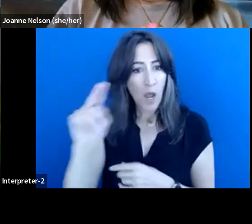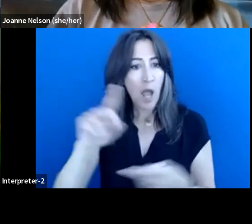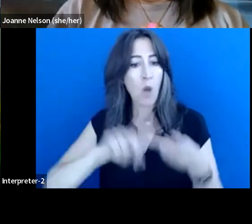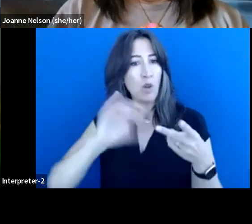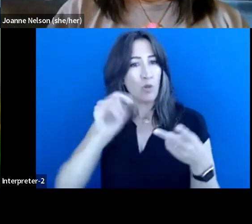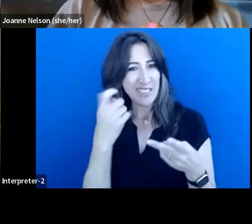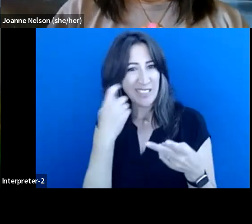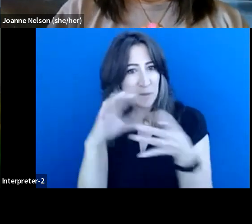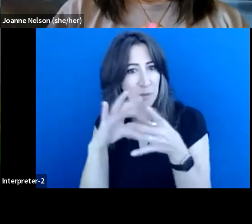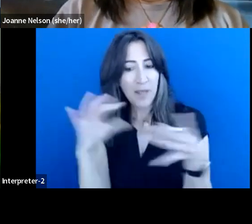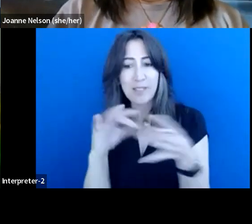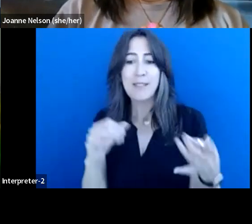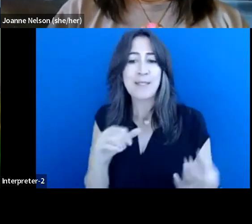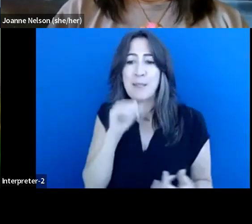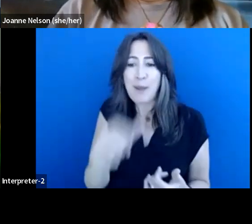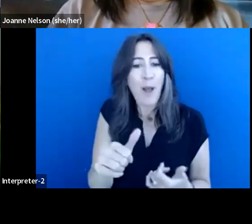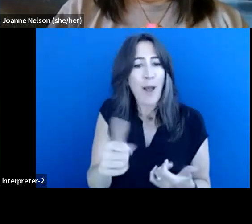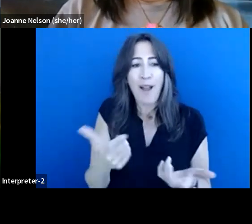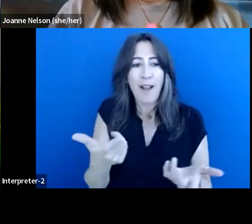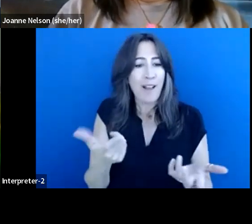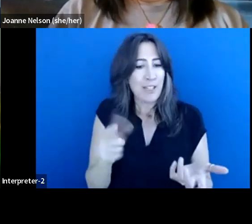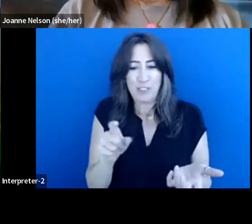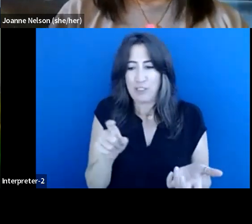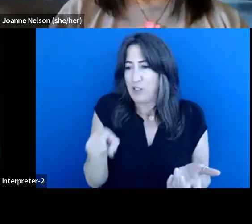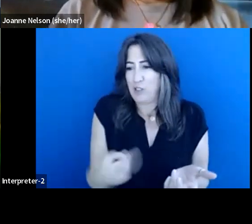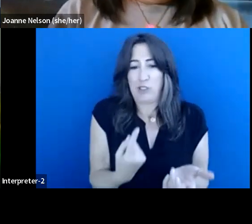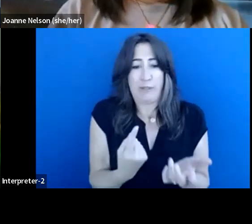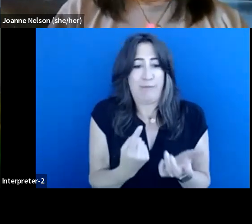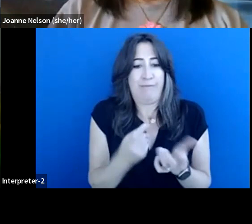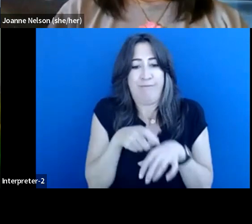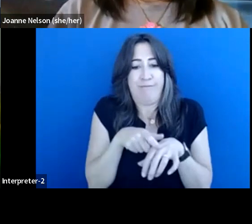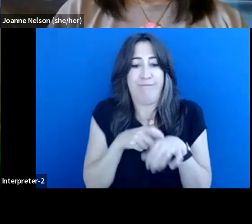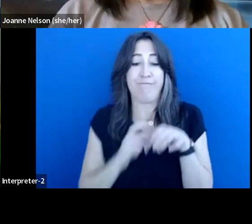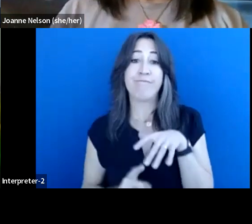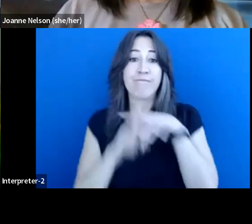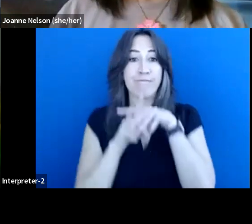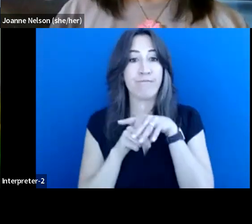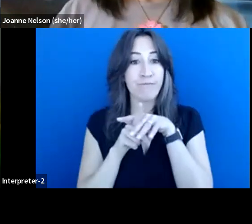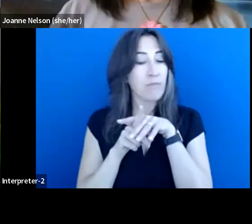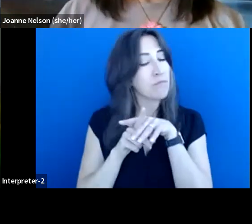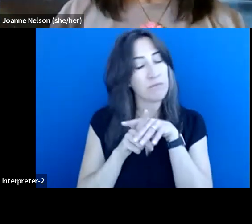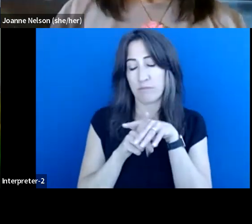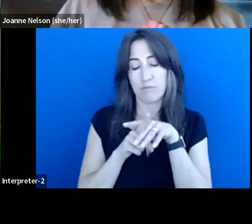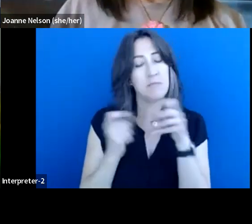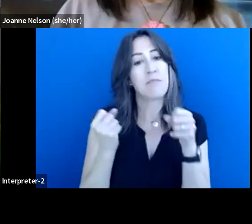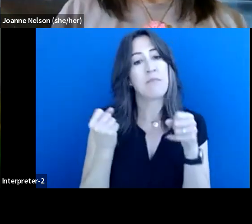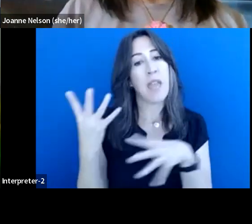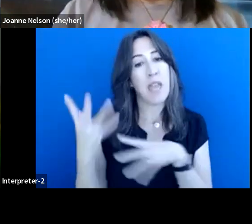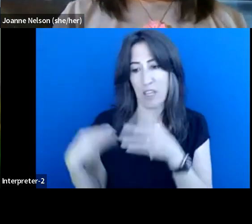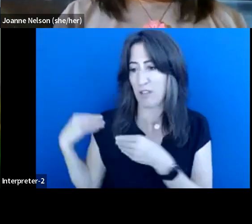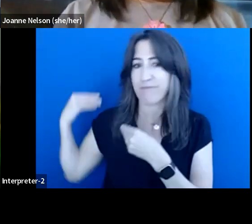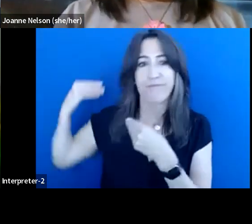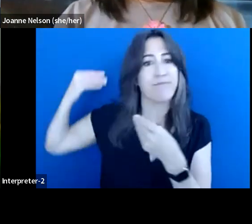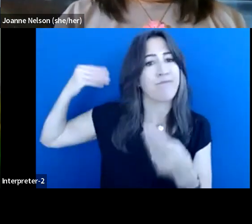like, this is not something that has, you know, just cropped up overnight. This has been going on, you know, since time